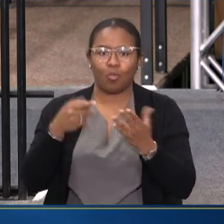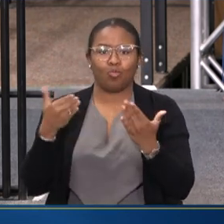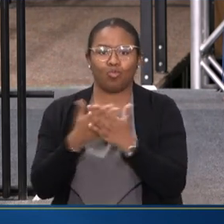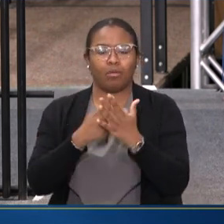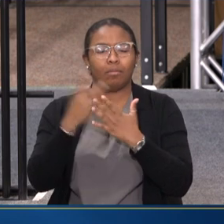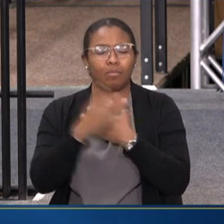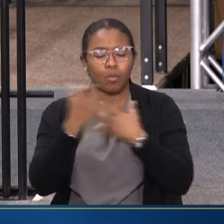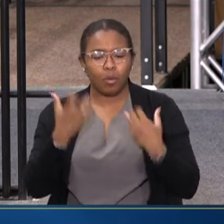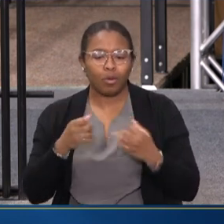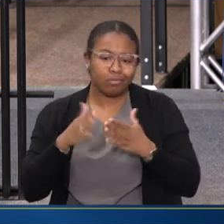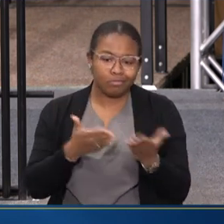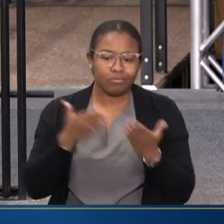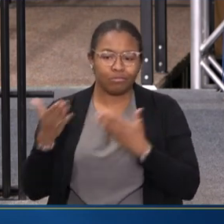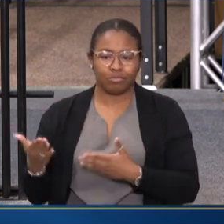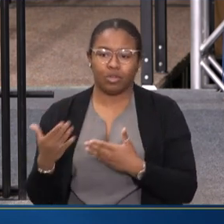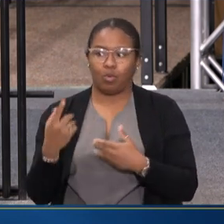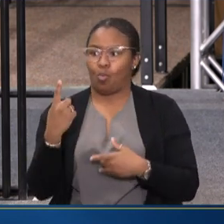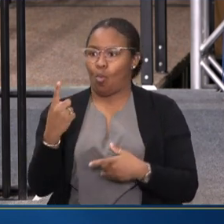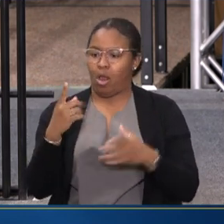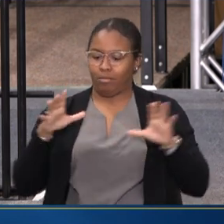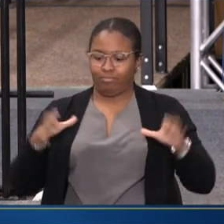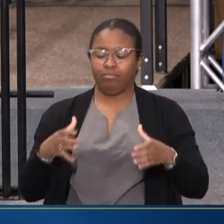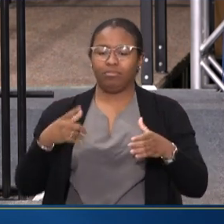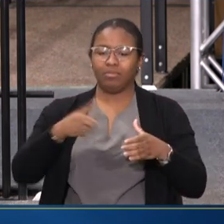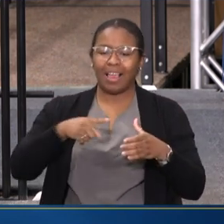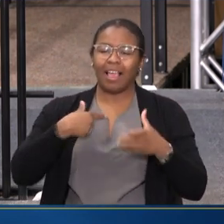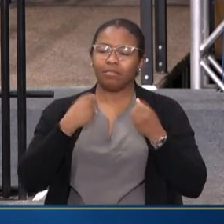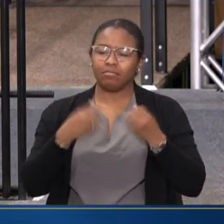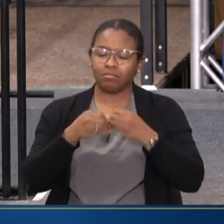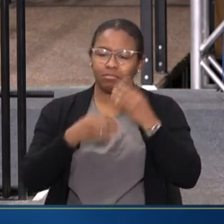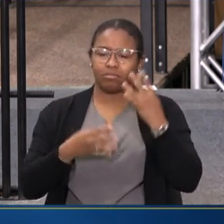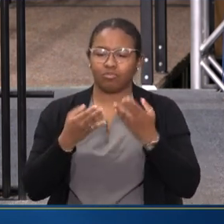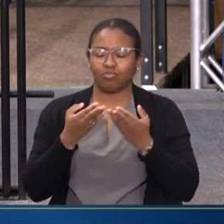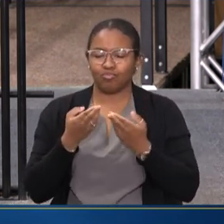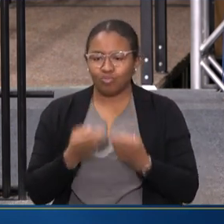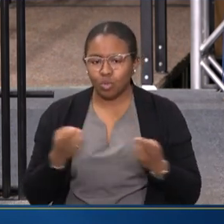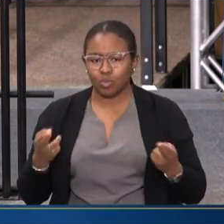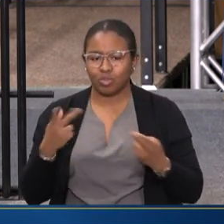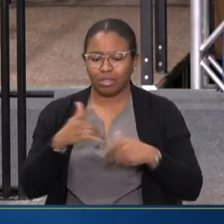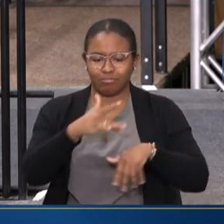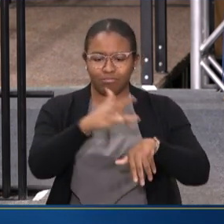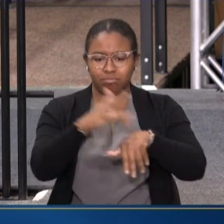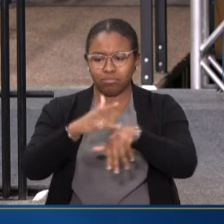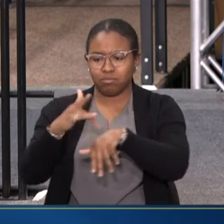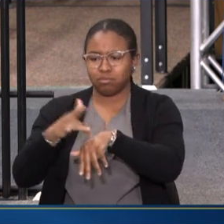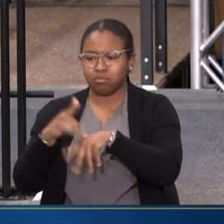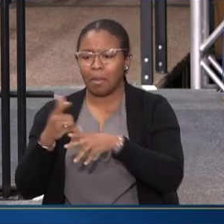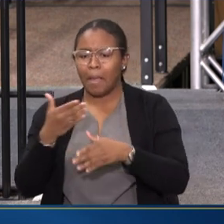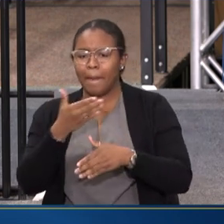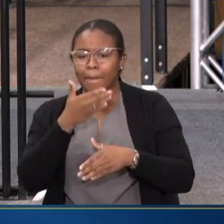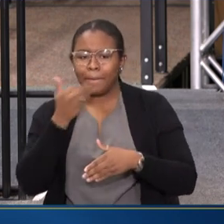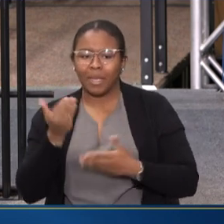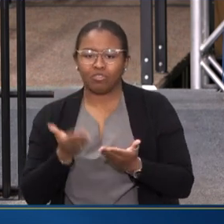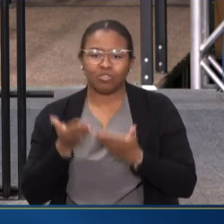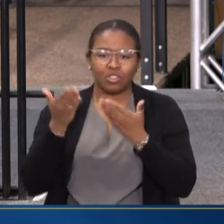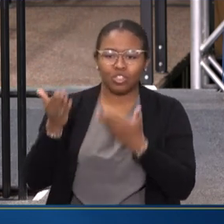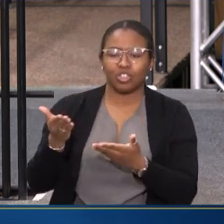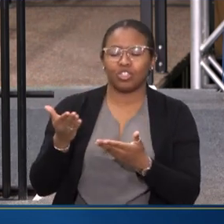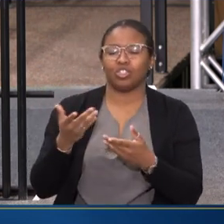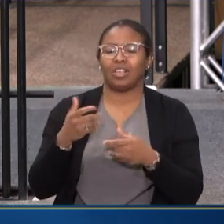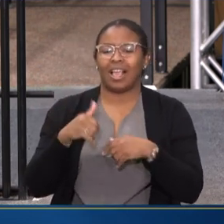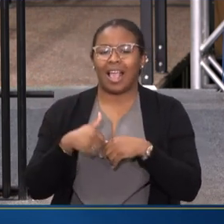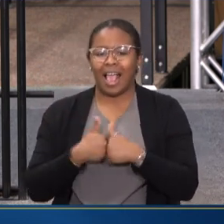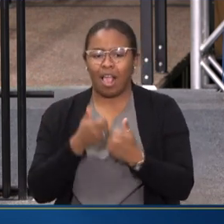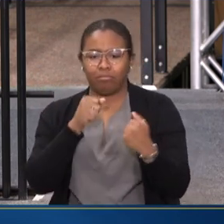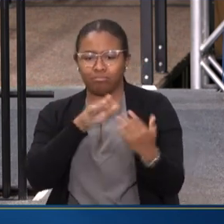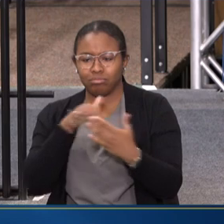TO BRING INTO ONE PLACE A SET OF RESOURCES THAT TOUCH ON THOSE BEST PRACTICES FOR ADDRESSING SERIOUS